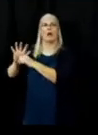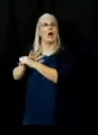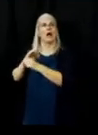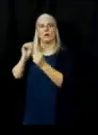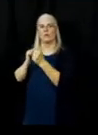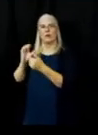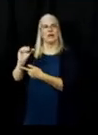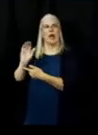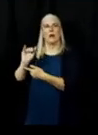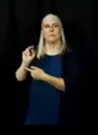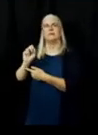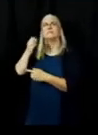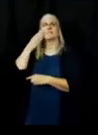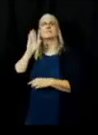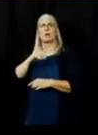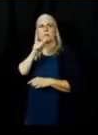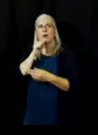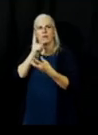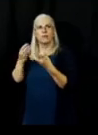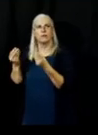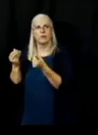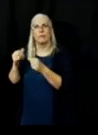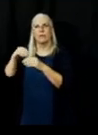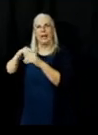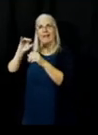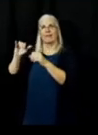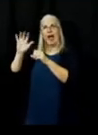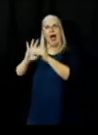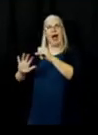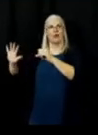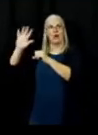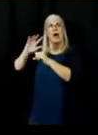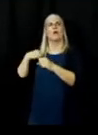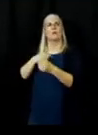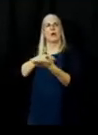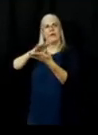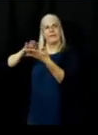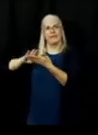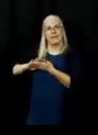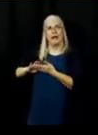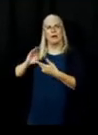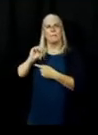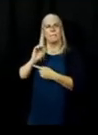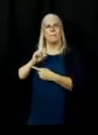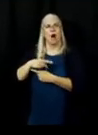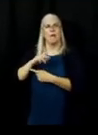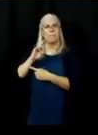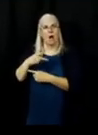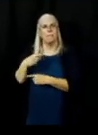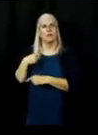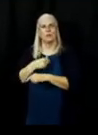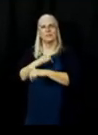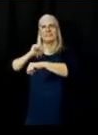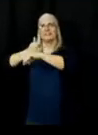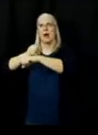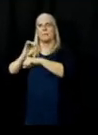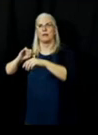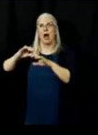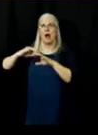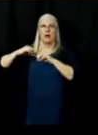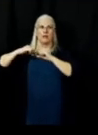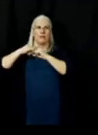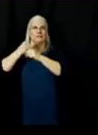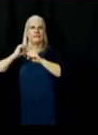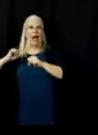now we are in here mopping this all up because we needed to create that buffer along this road system so no reports of any